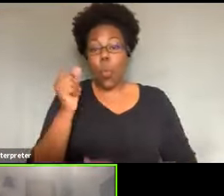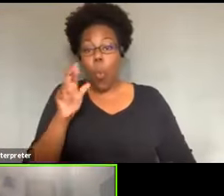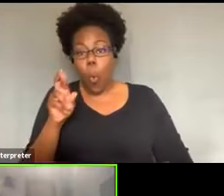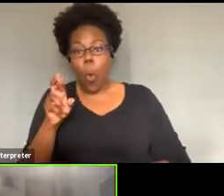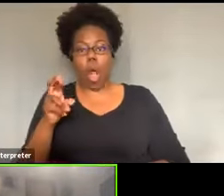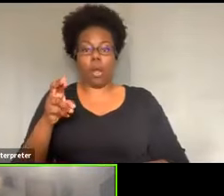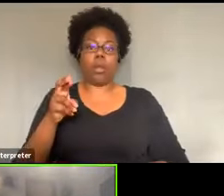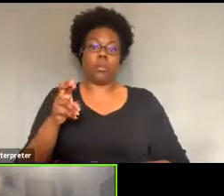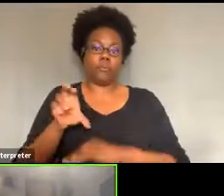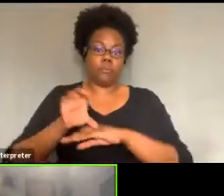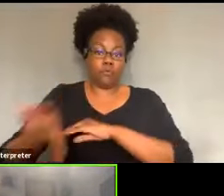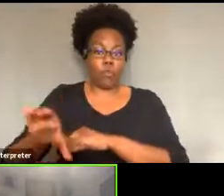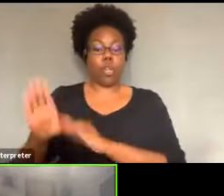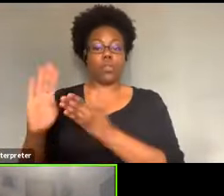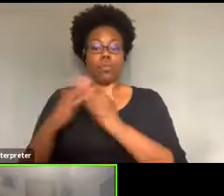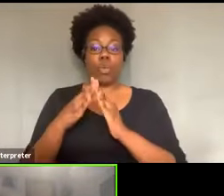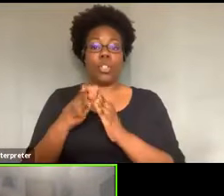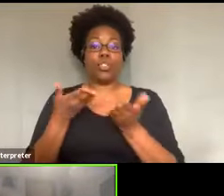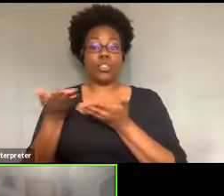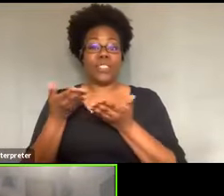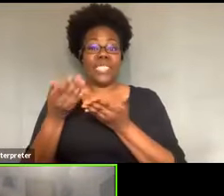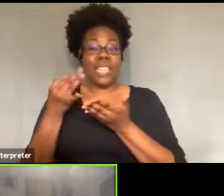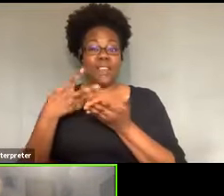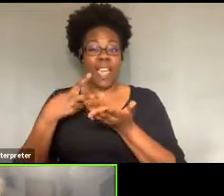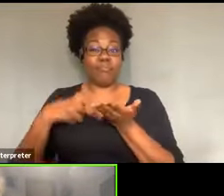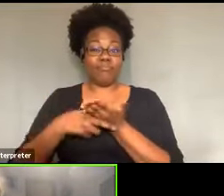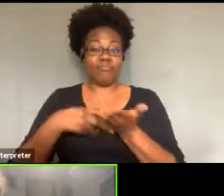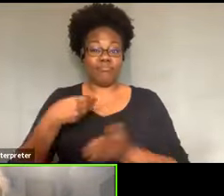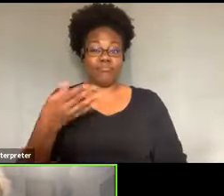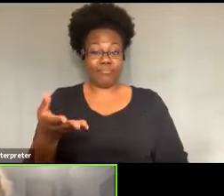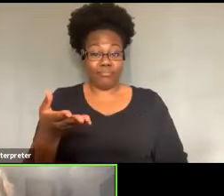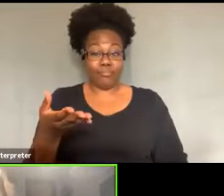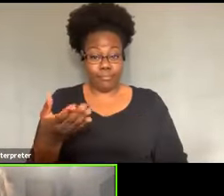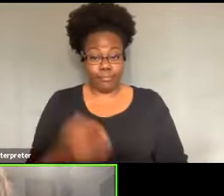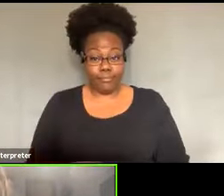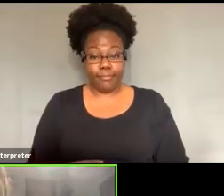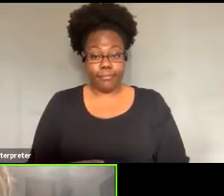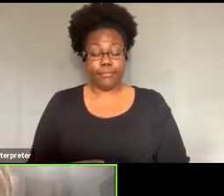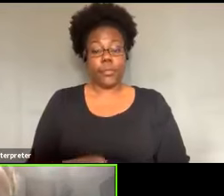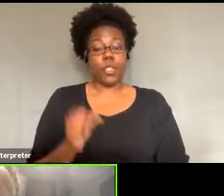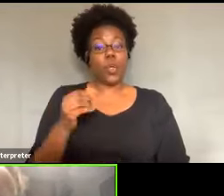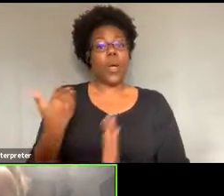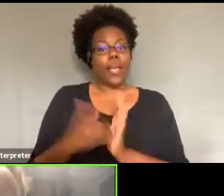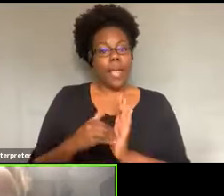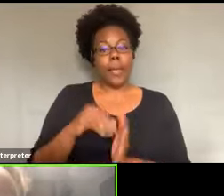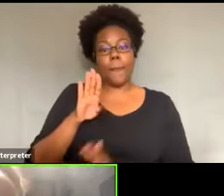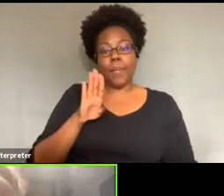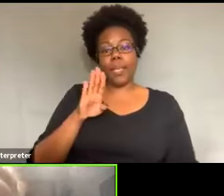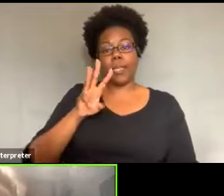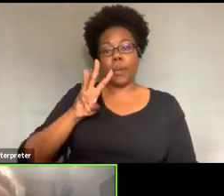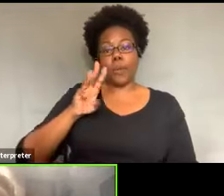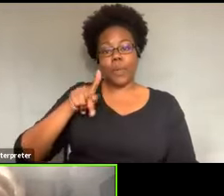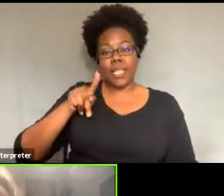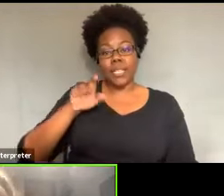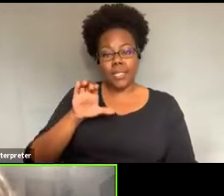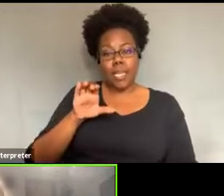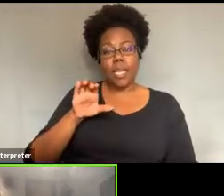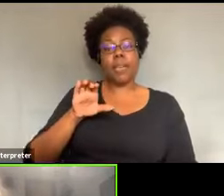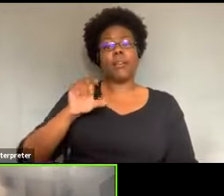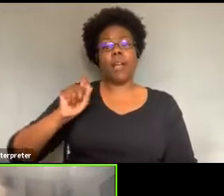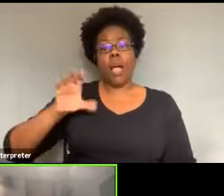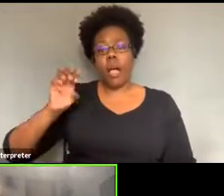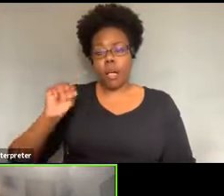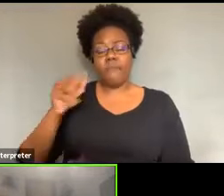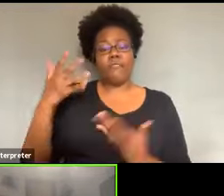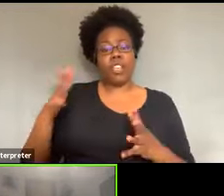if you get a citation. So we really want to, again, go on a BWPC. We have that information out there so